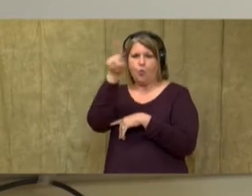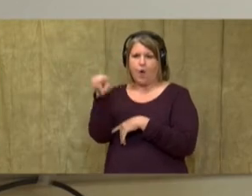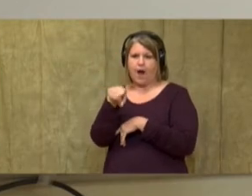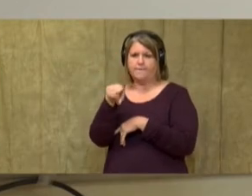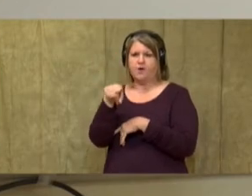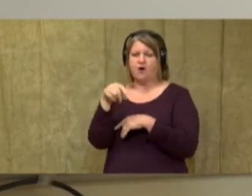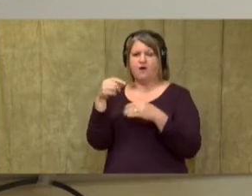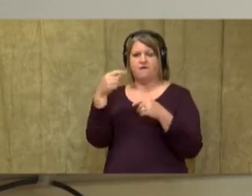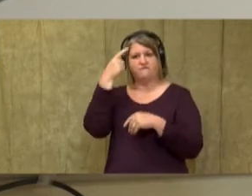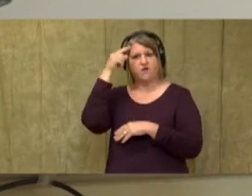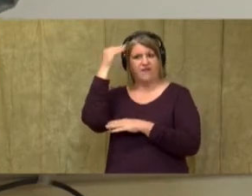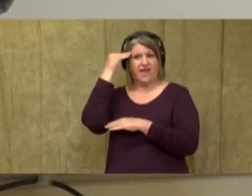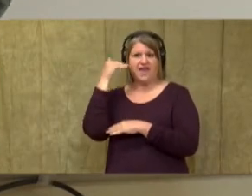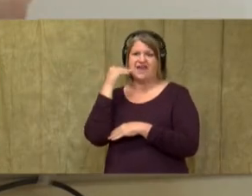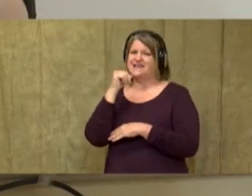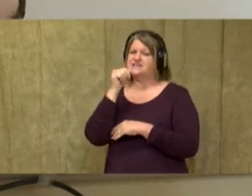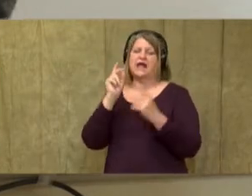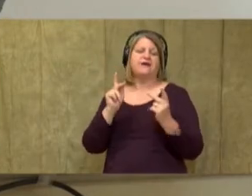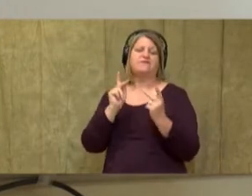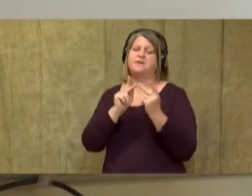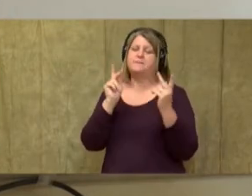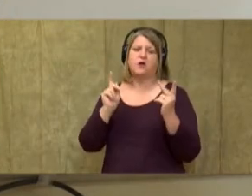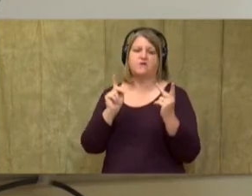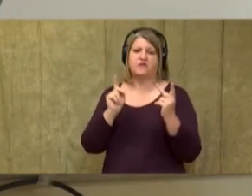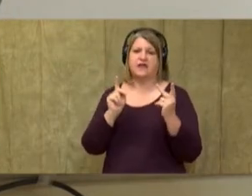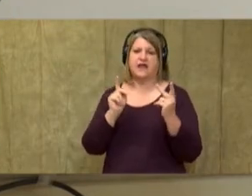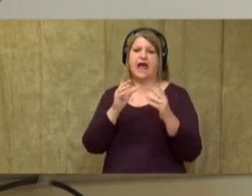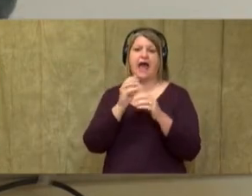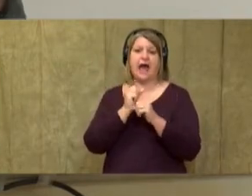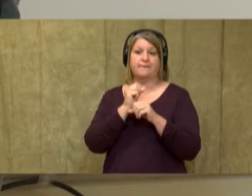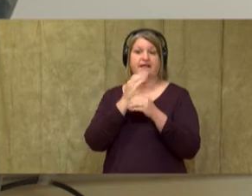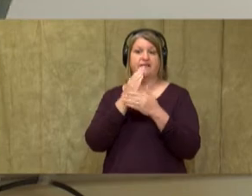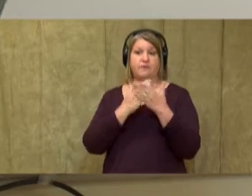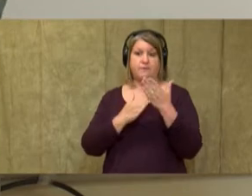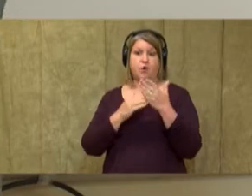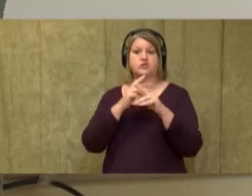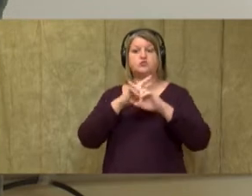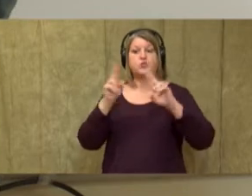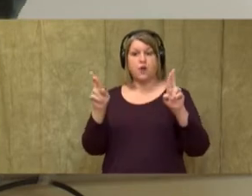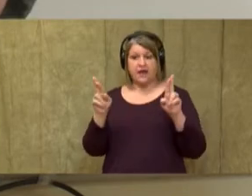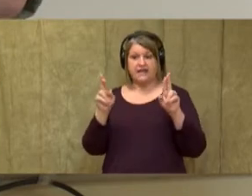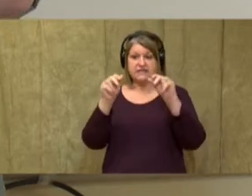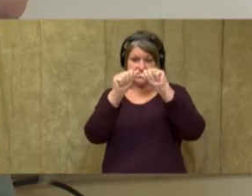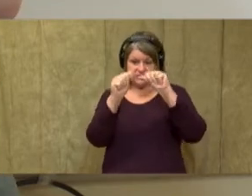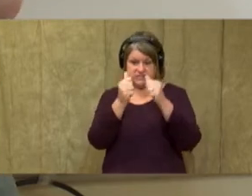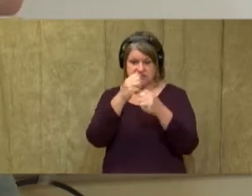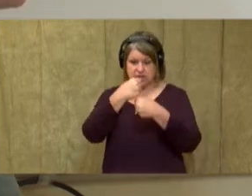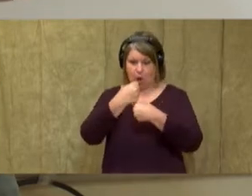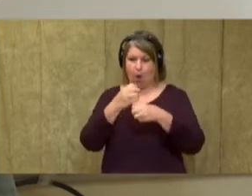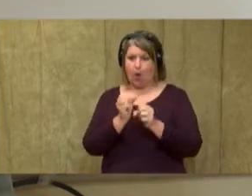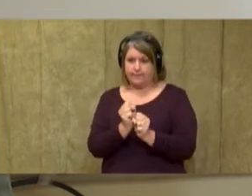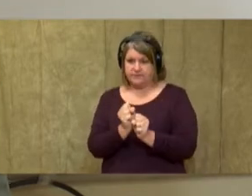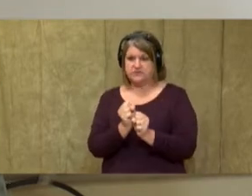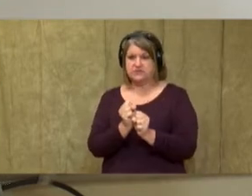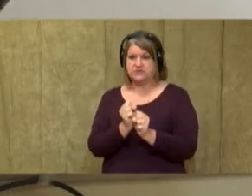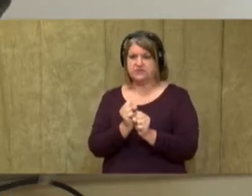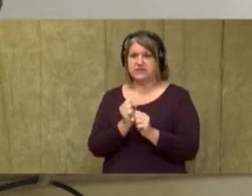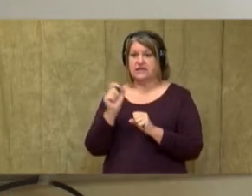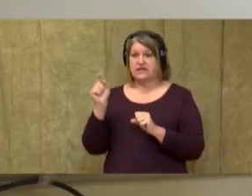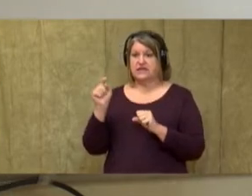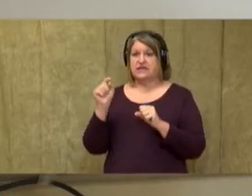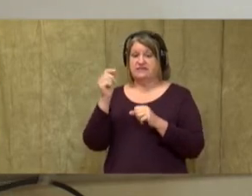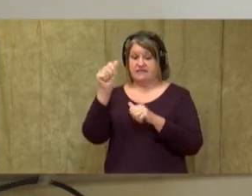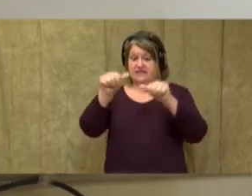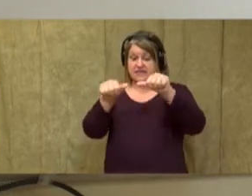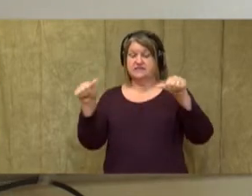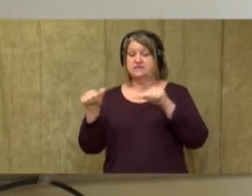perfect yet. I'm just trying to get the parts ready to sculpt. Now this part right here, I want to keep it long for the arms because